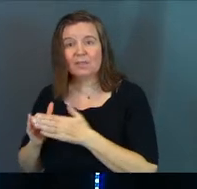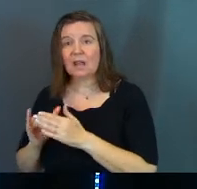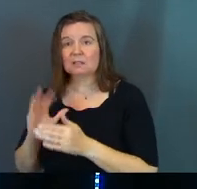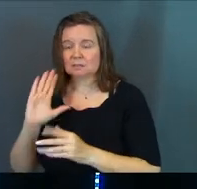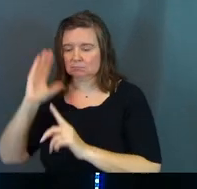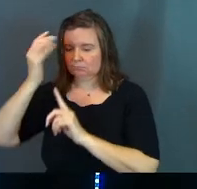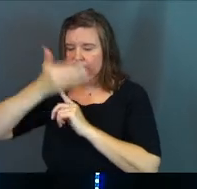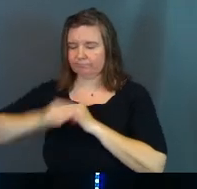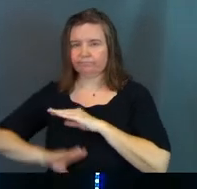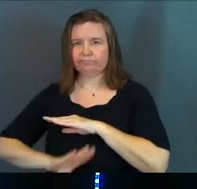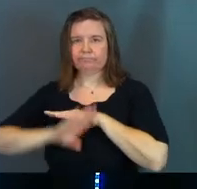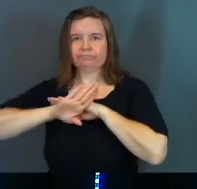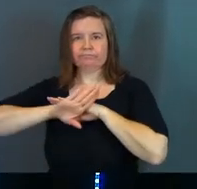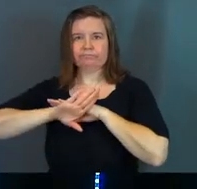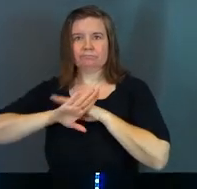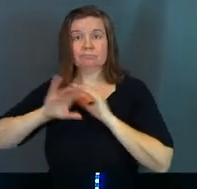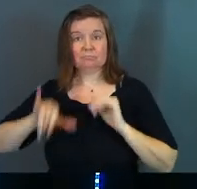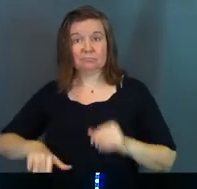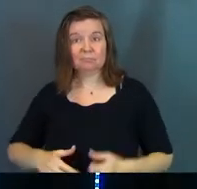putting on the armor.